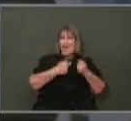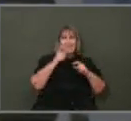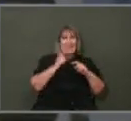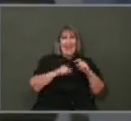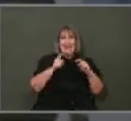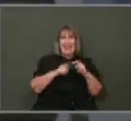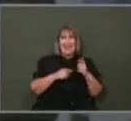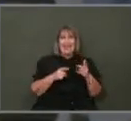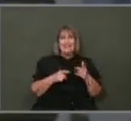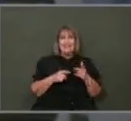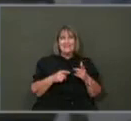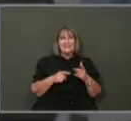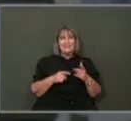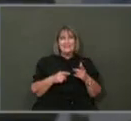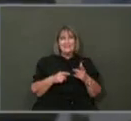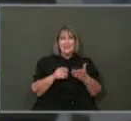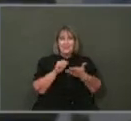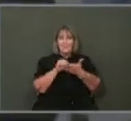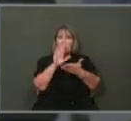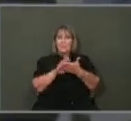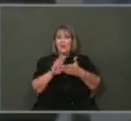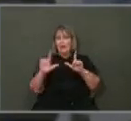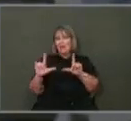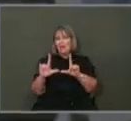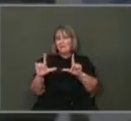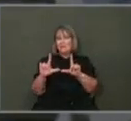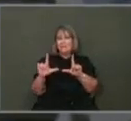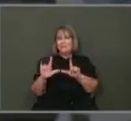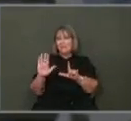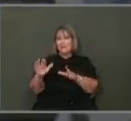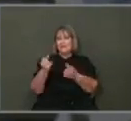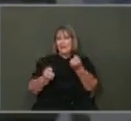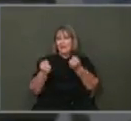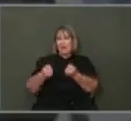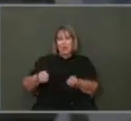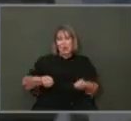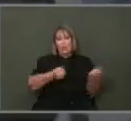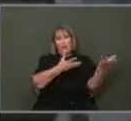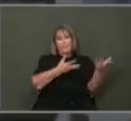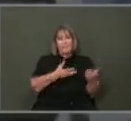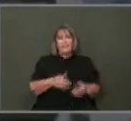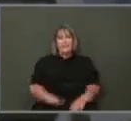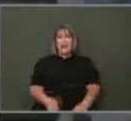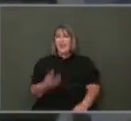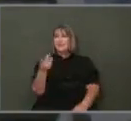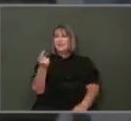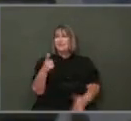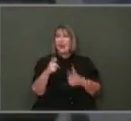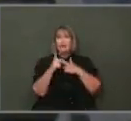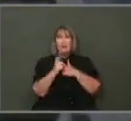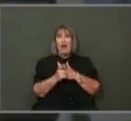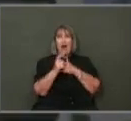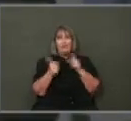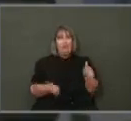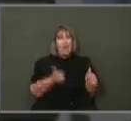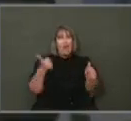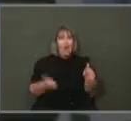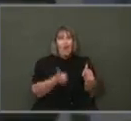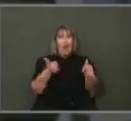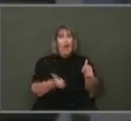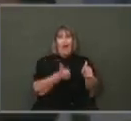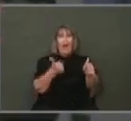driver's license, okay? I can't take the driver's license, the plaque, whatever. So there they go. And the poor dogs kept running behind them.